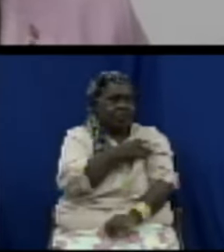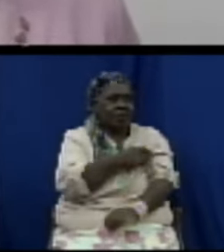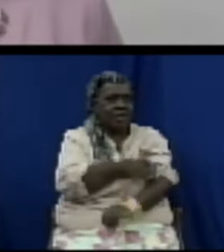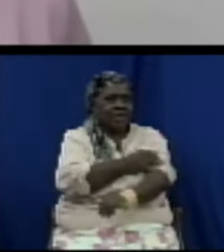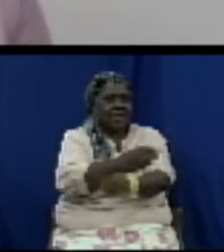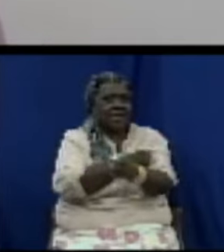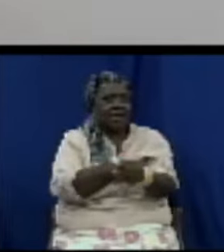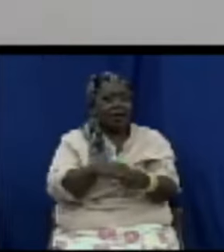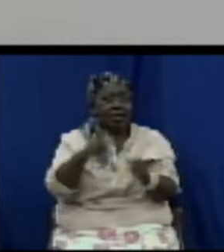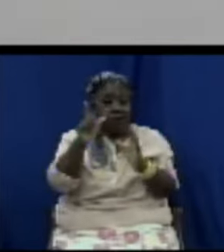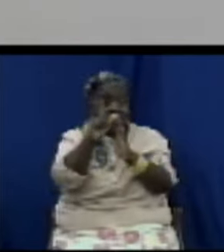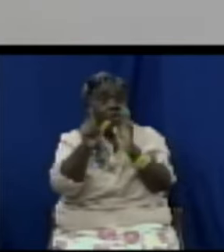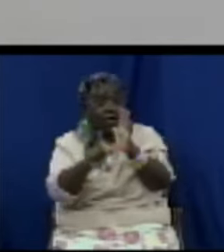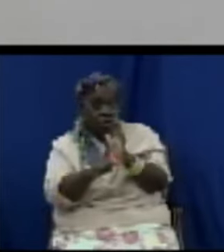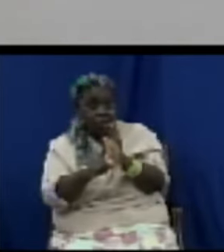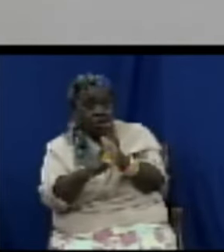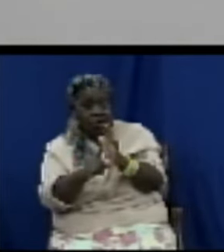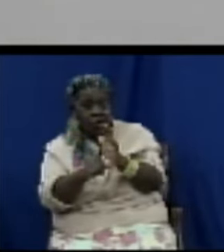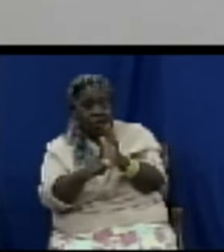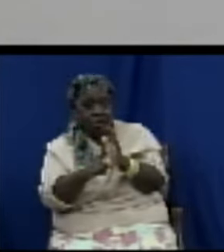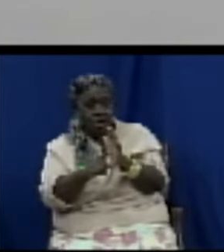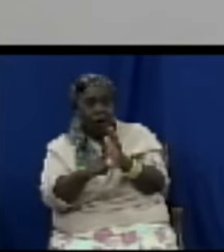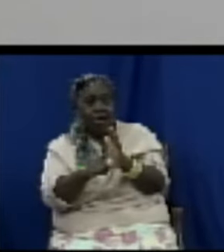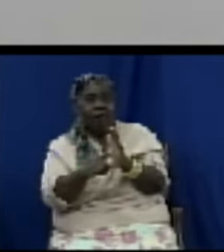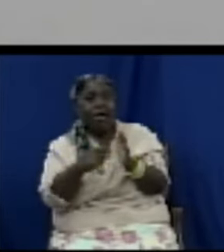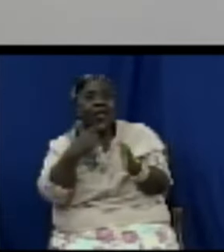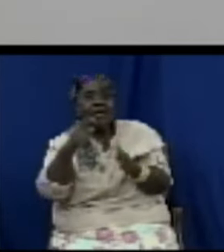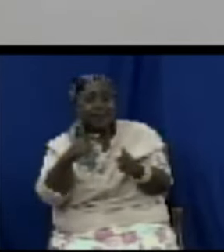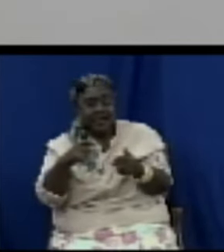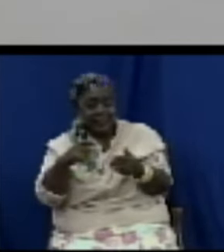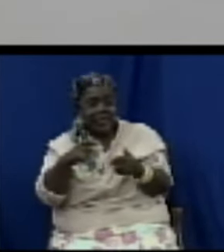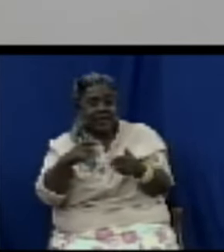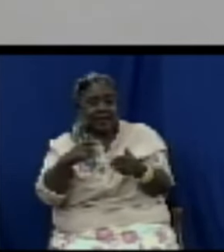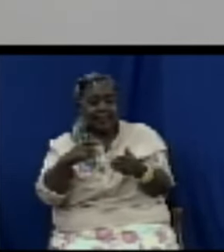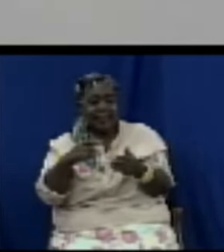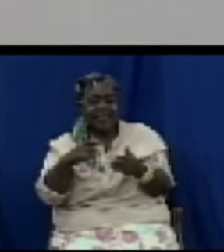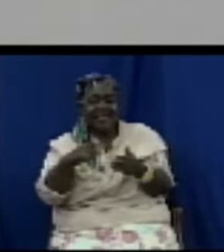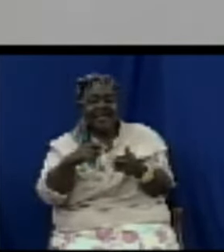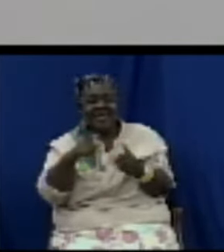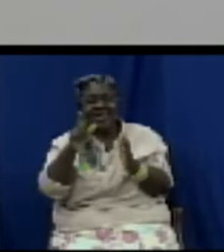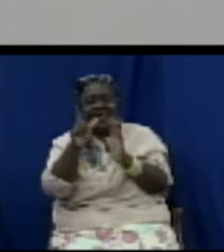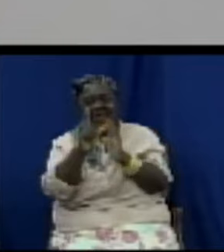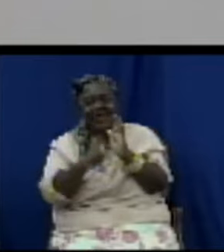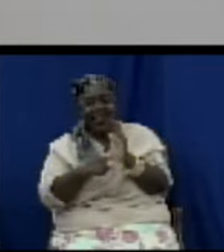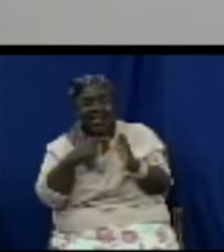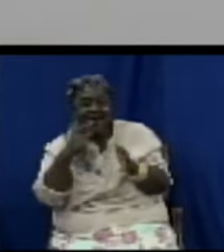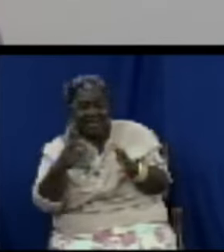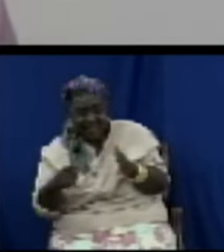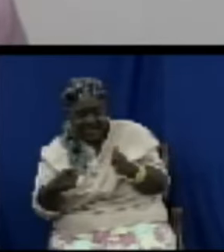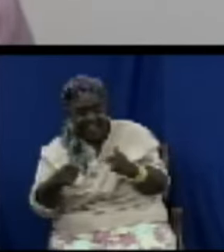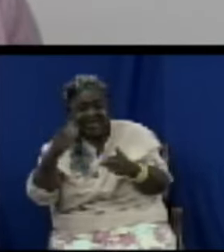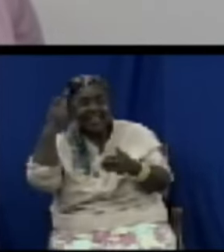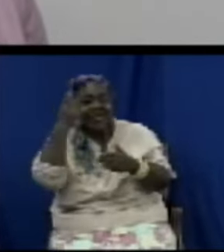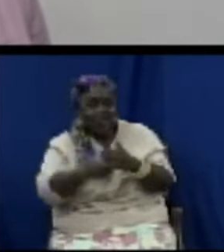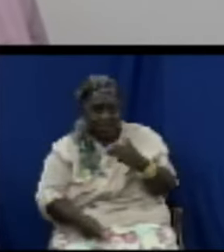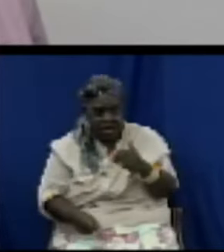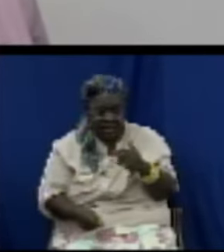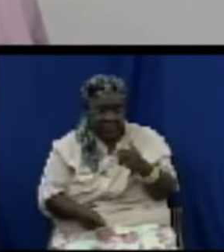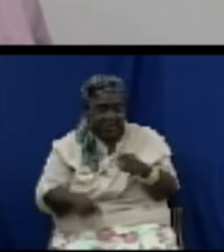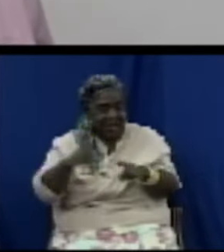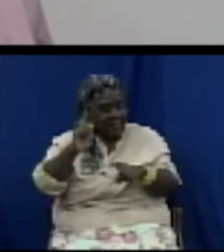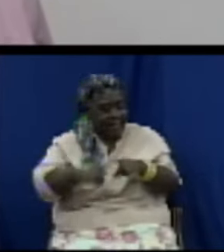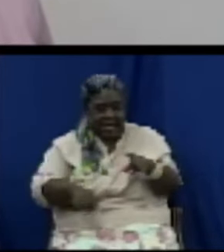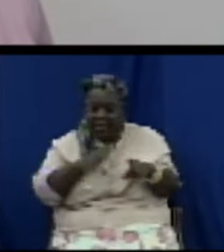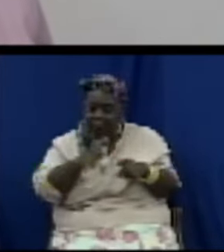the law because if you want to be a bougie supermarket and sell the milk for $4.75 when everybody